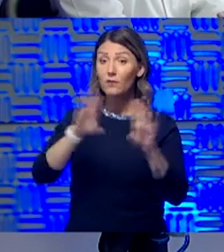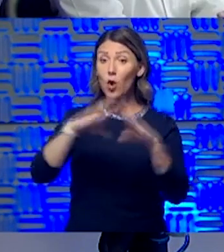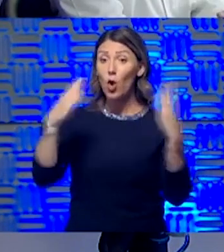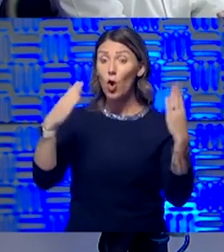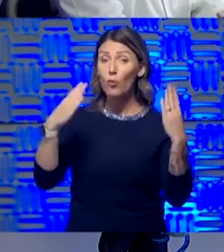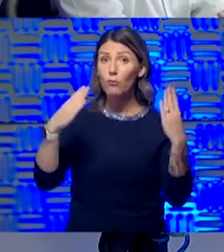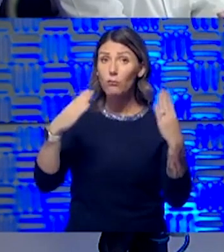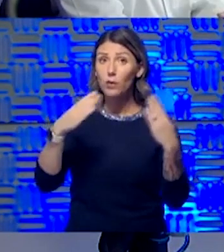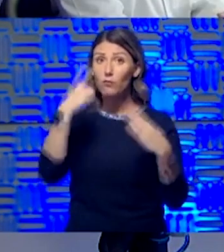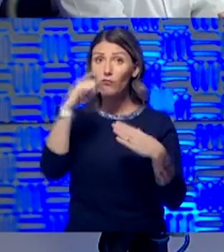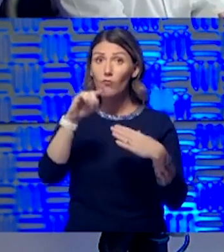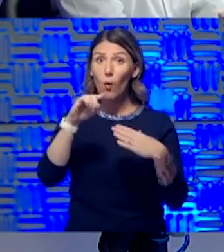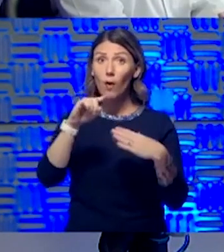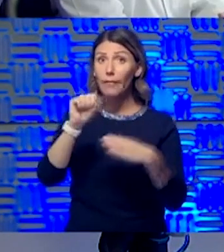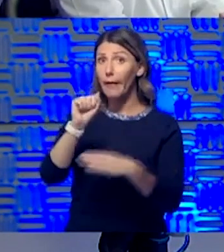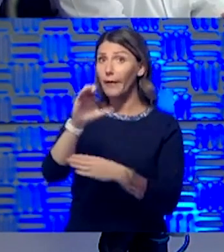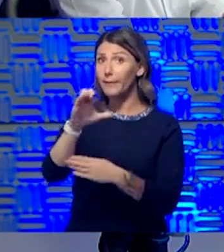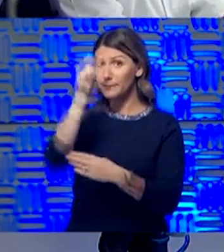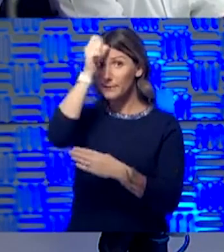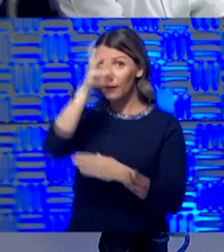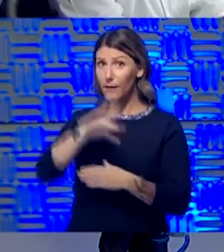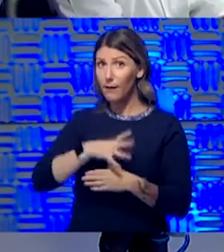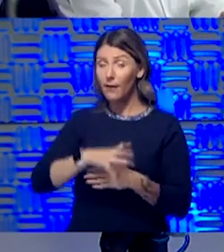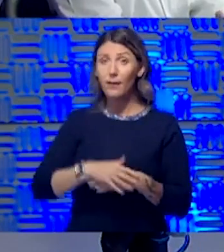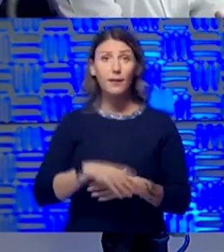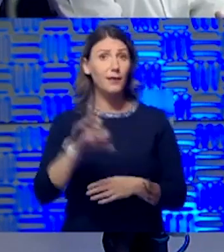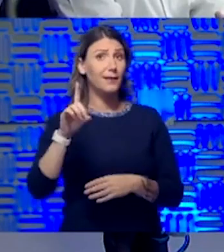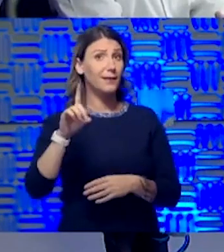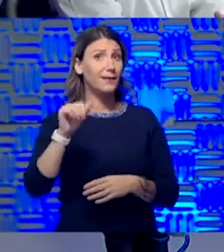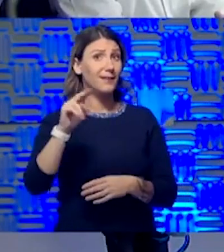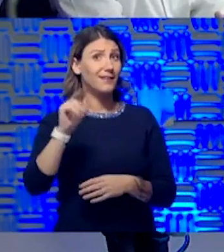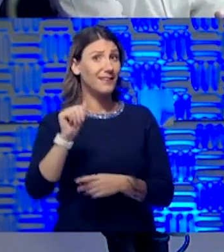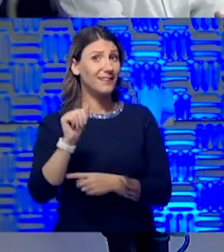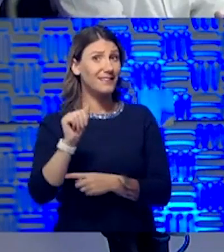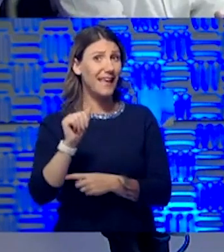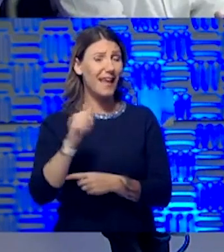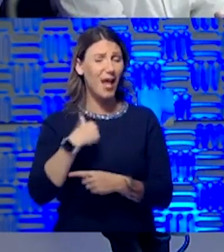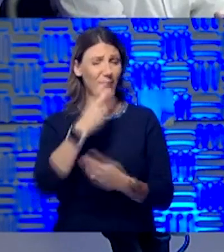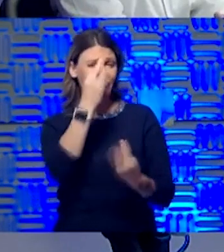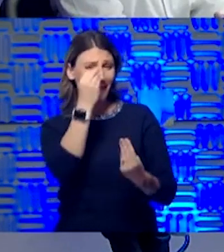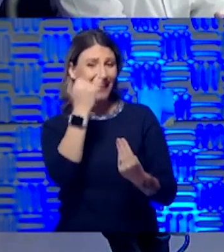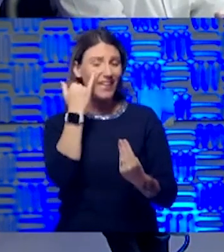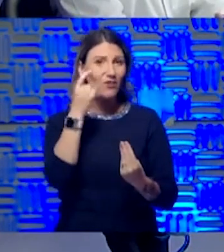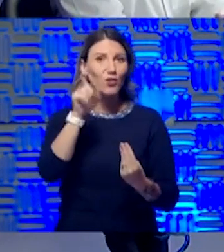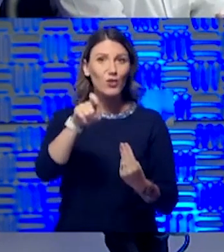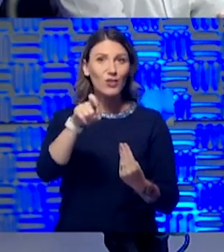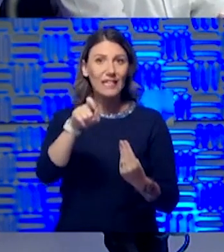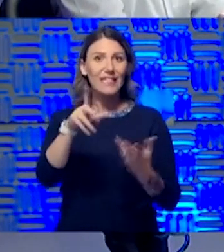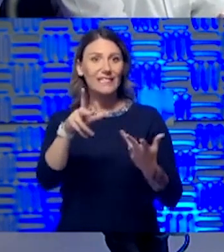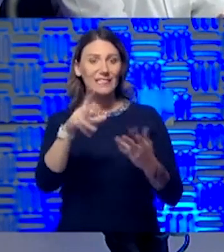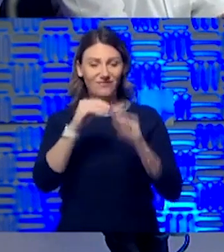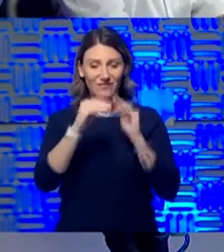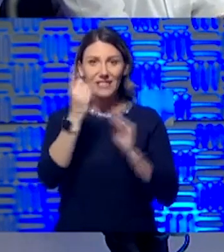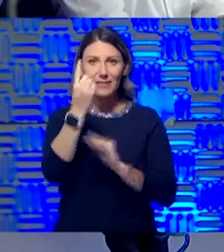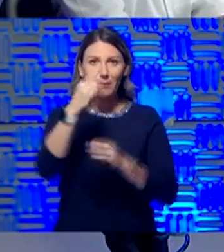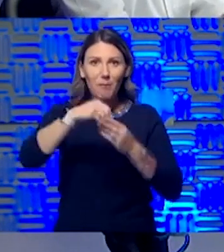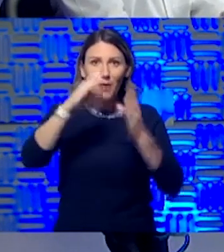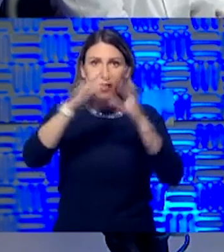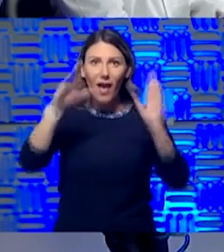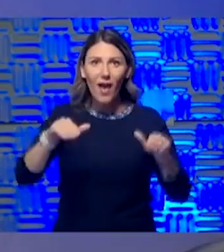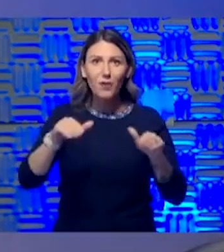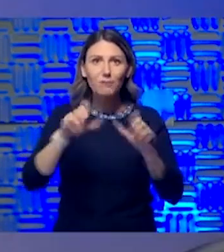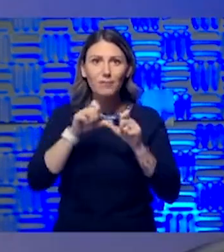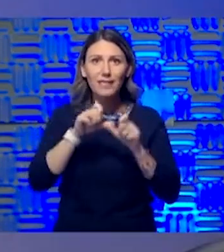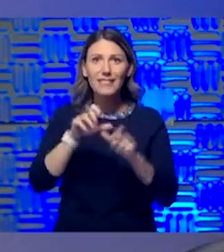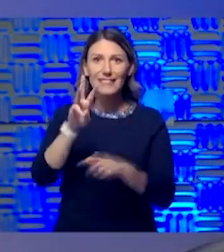conditioning person? Dana, what do you think? I'm thinking if you got to get something fixed, it's still okay. Okay, maintain your six feet. Yeah, maintain your six feet.